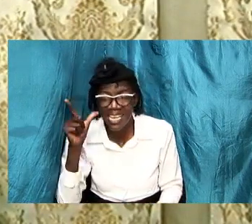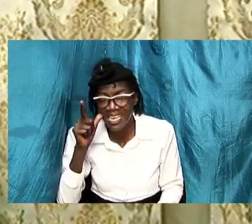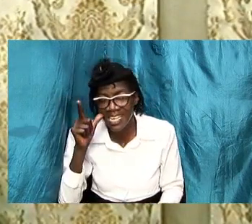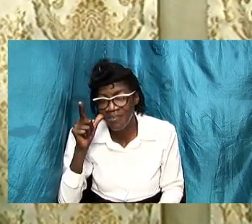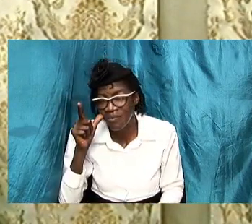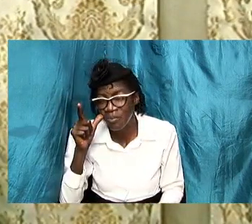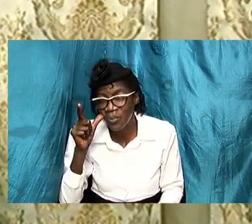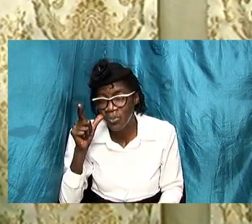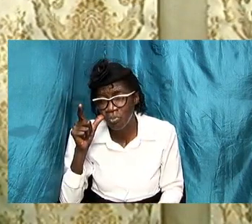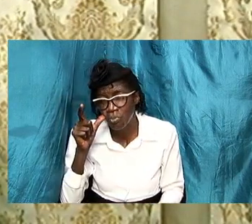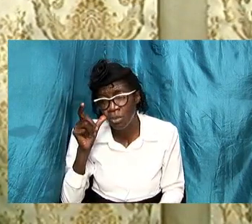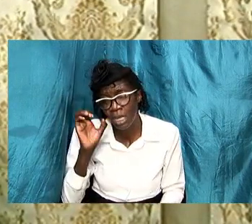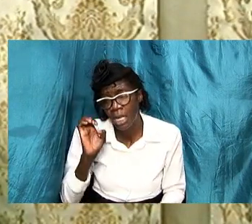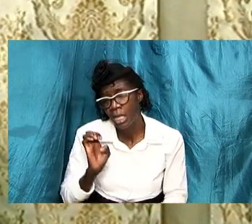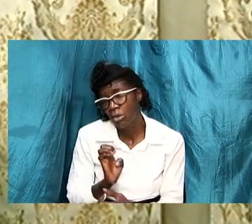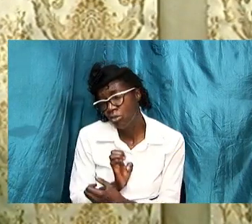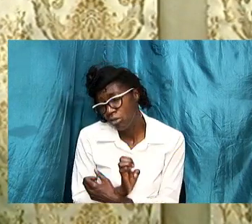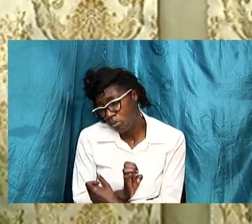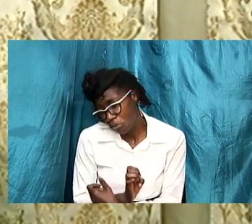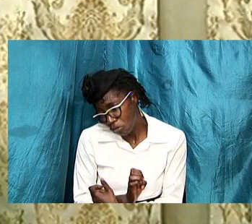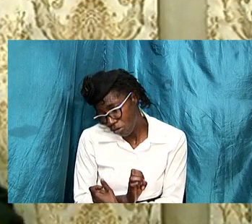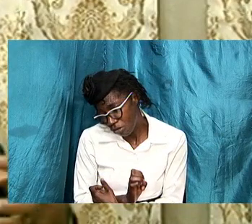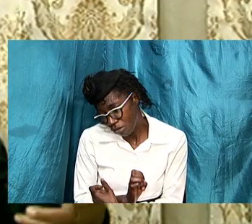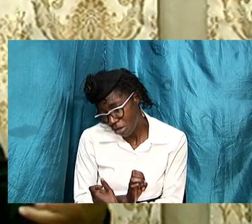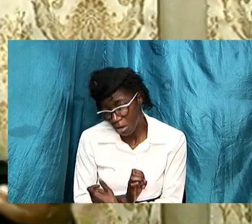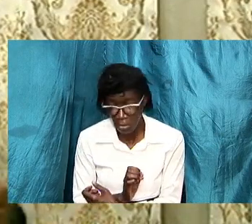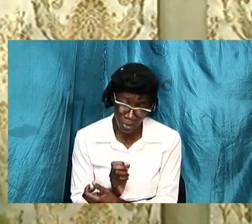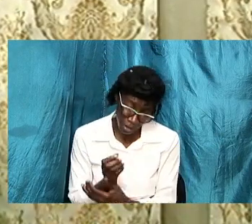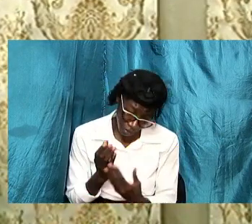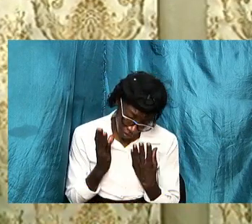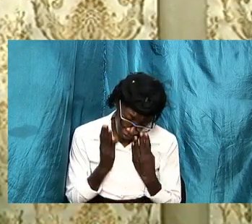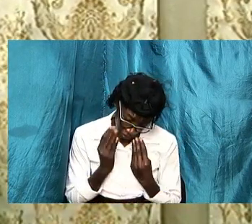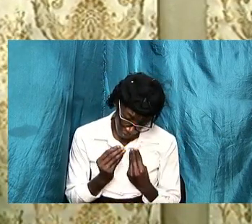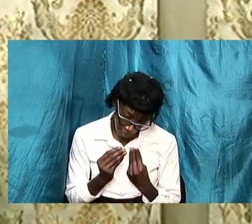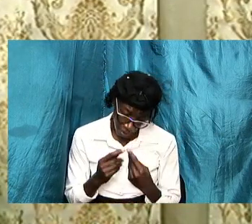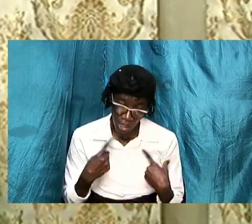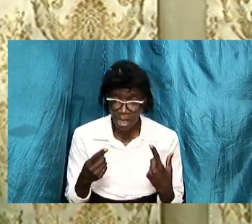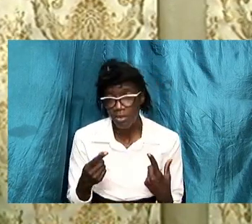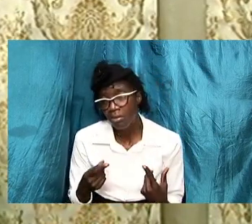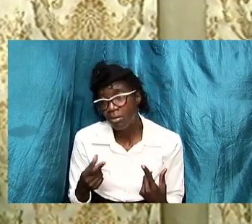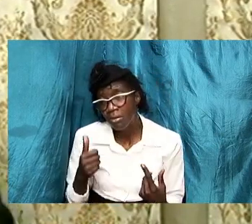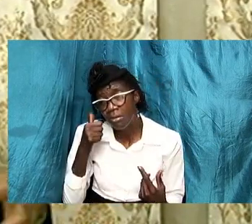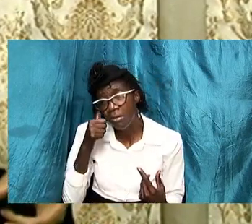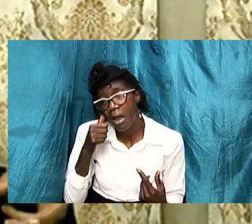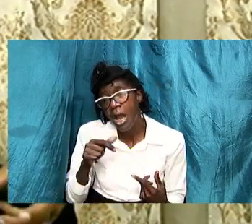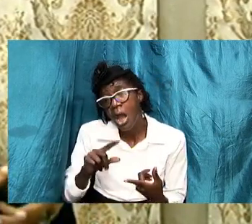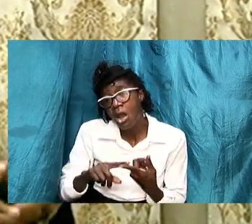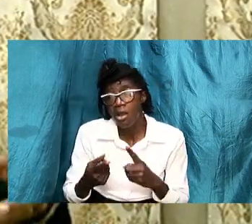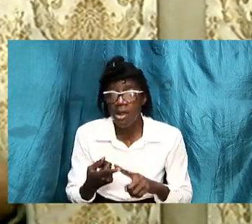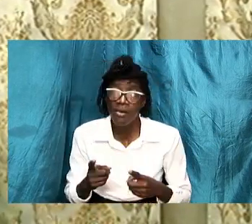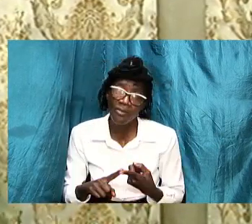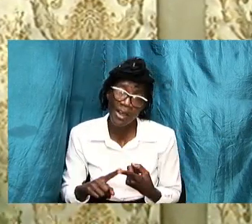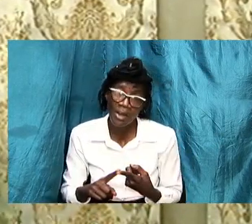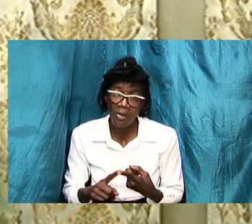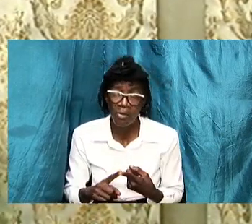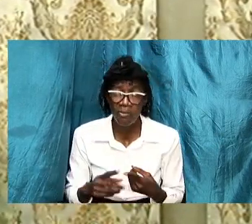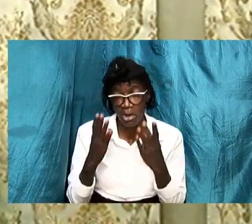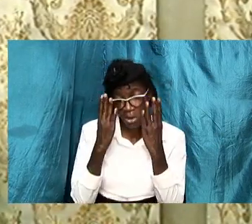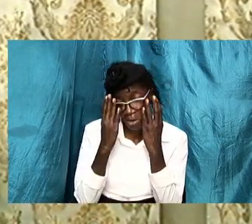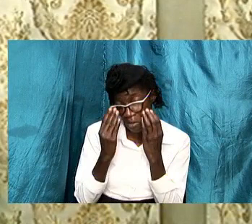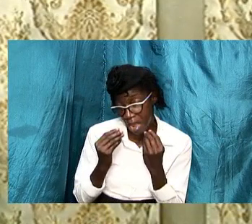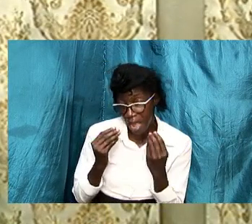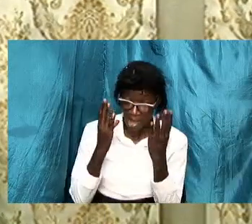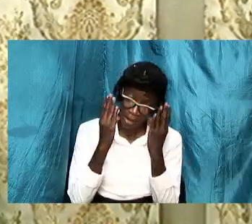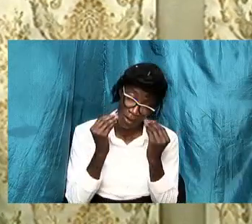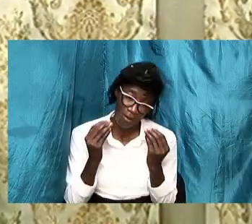if she go to a girlfriend the girlfriend just hold her and cry with her and and empathize with her in